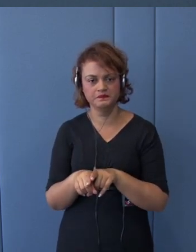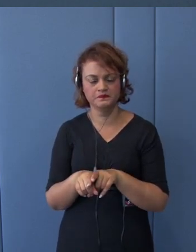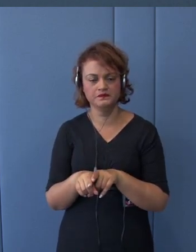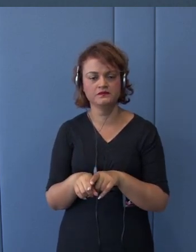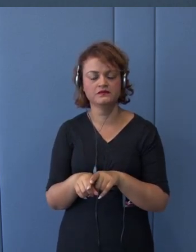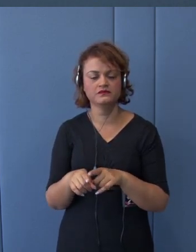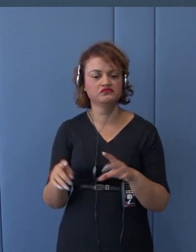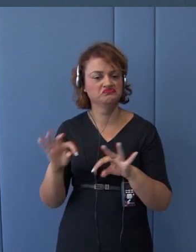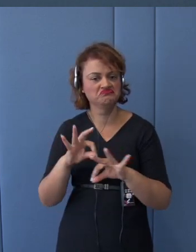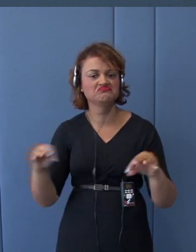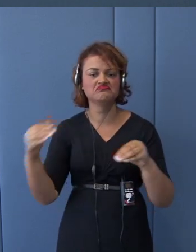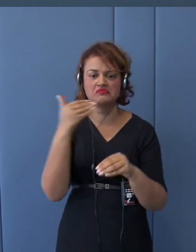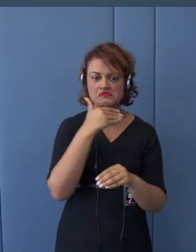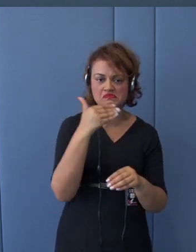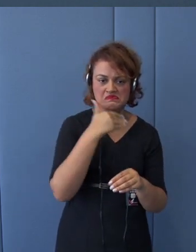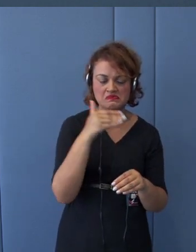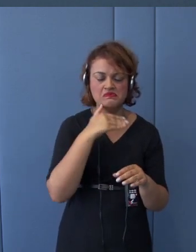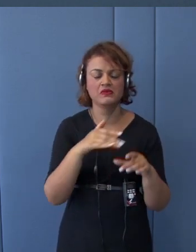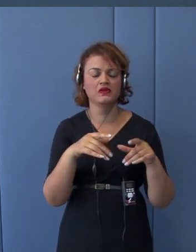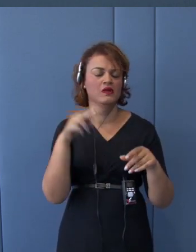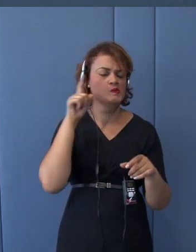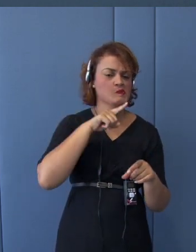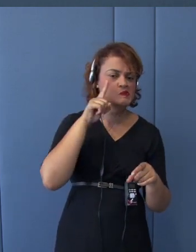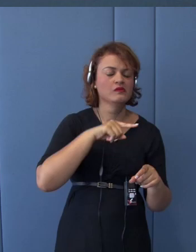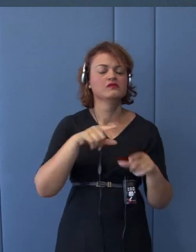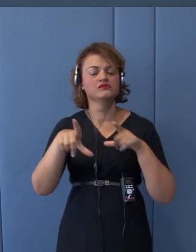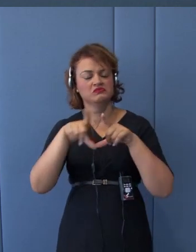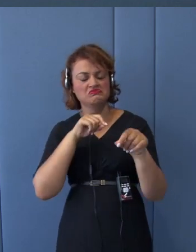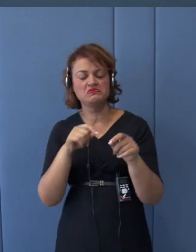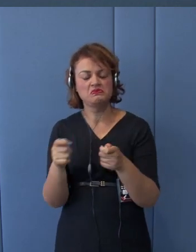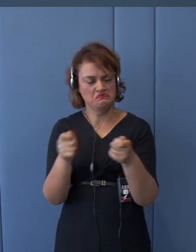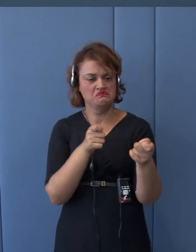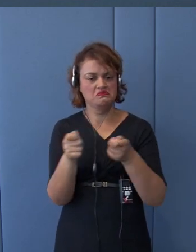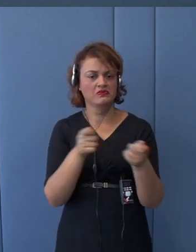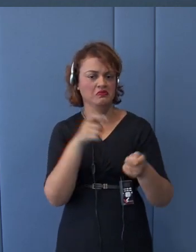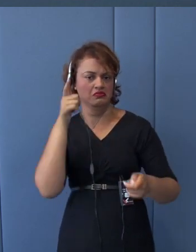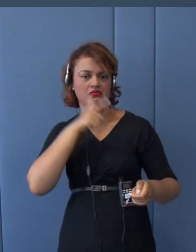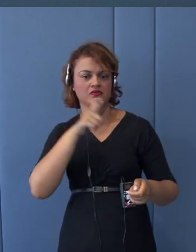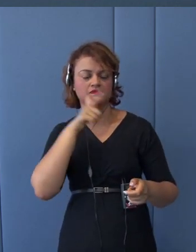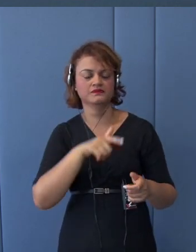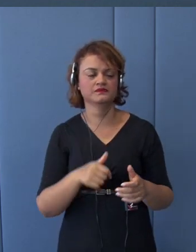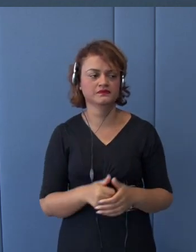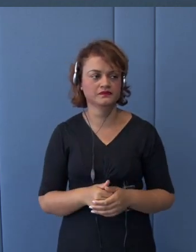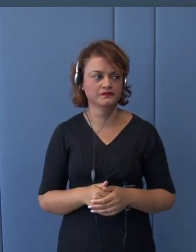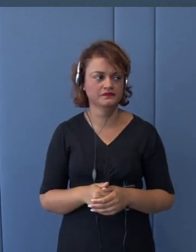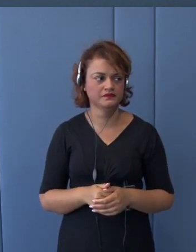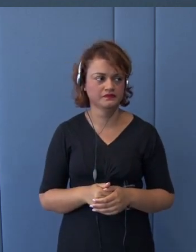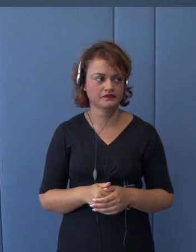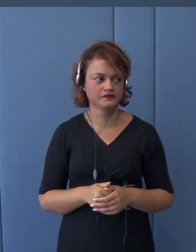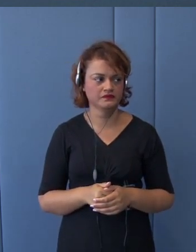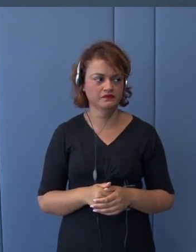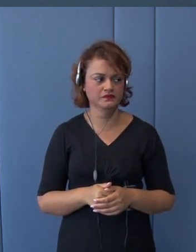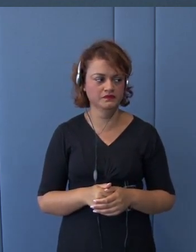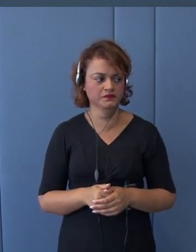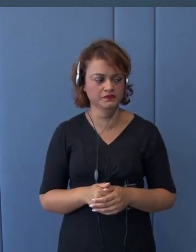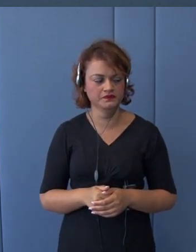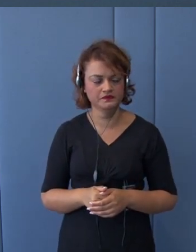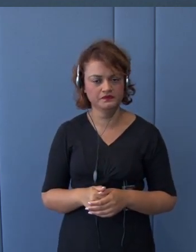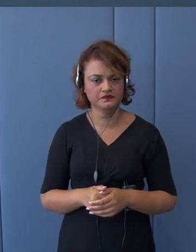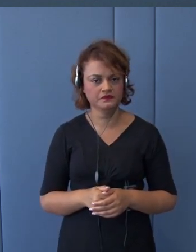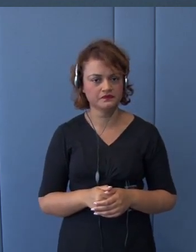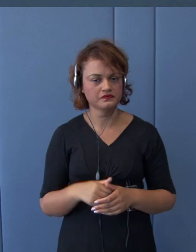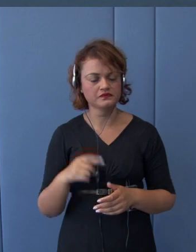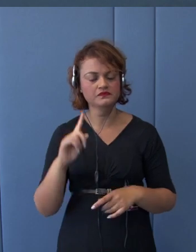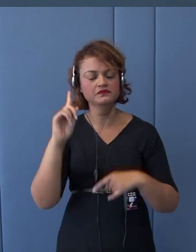have been kept under control. That was the situation in the aftermath of the establishment